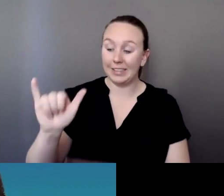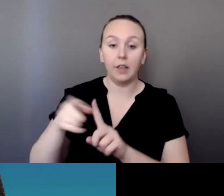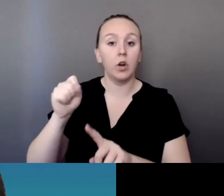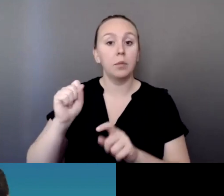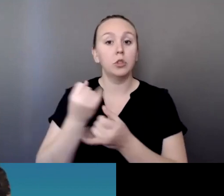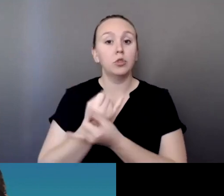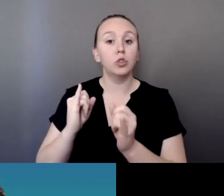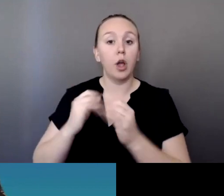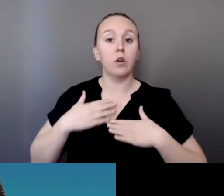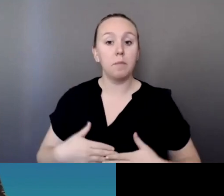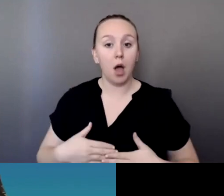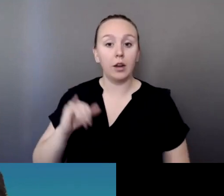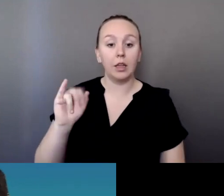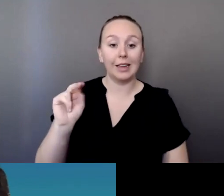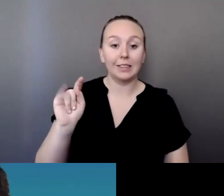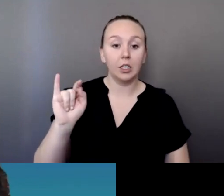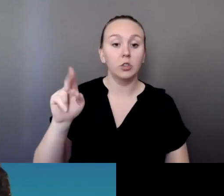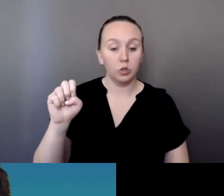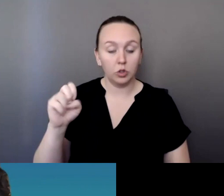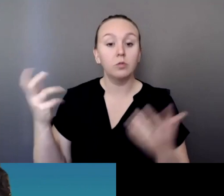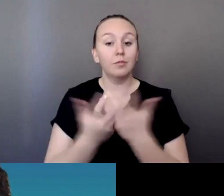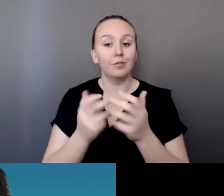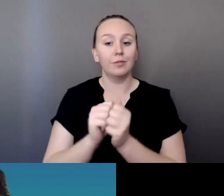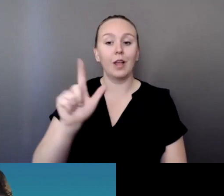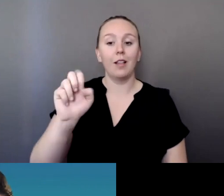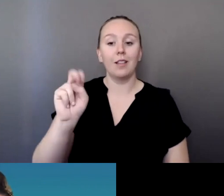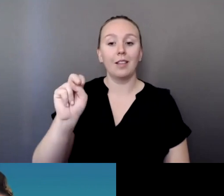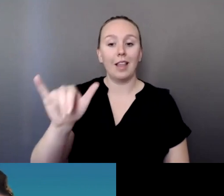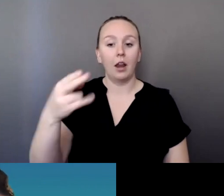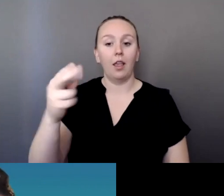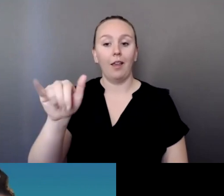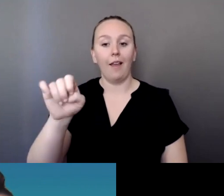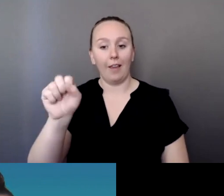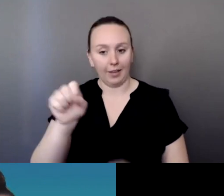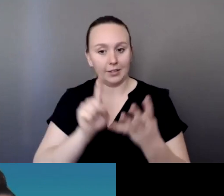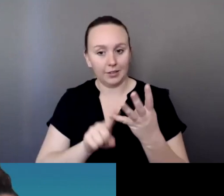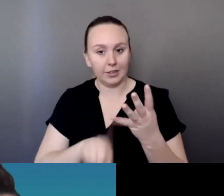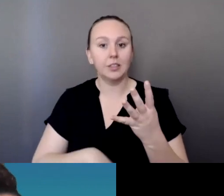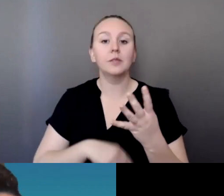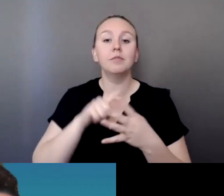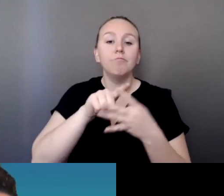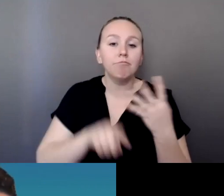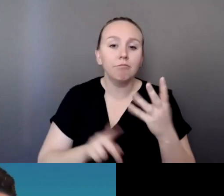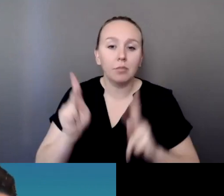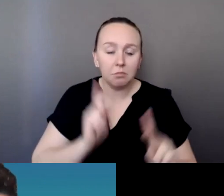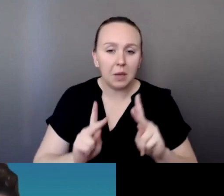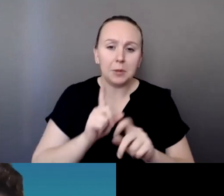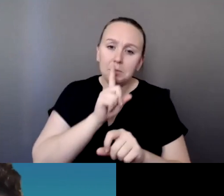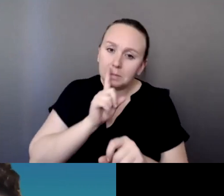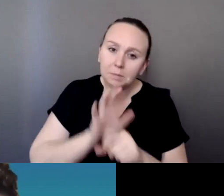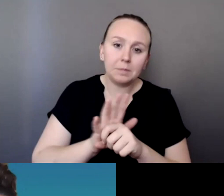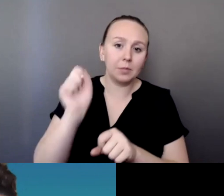in alignment with Lenny Hayes, as well. There are folks who are really committed their